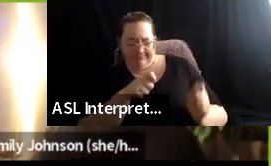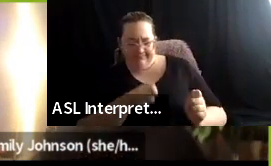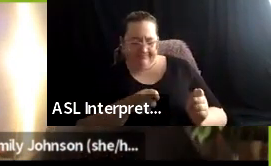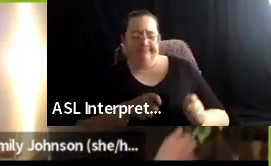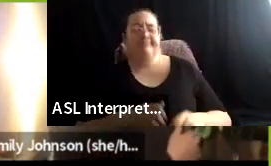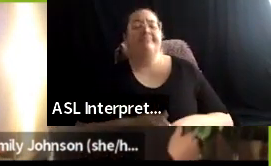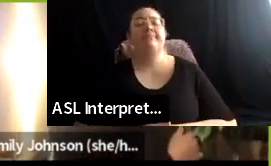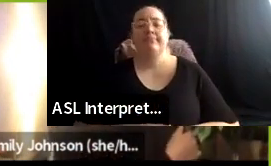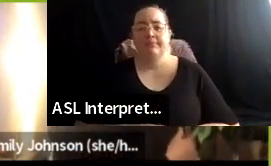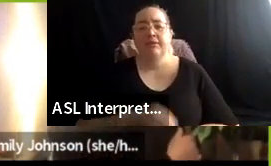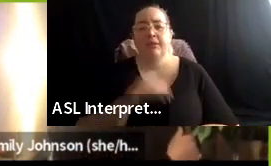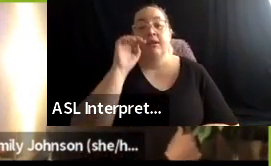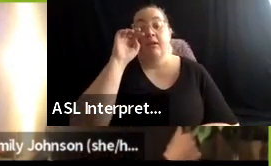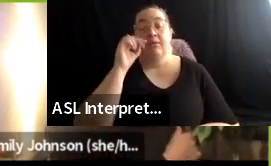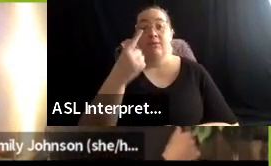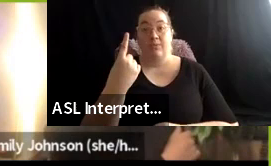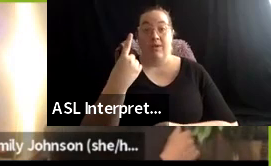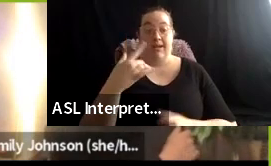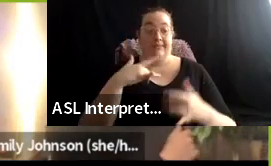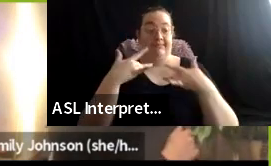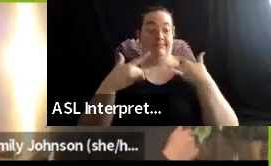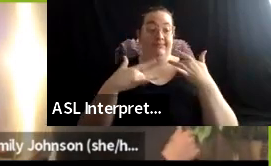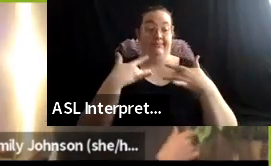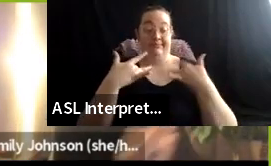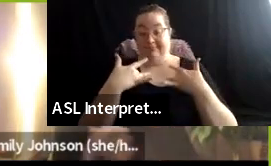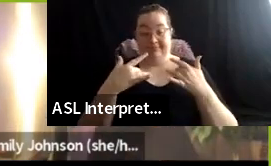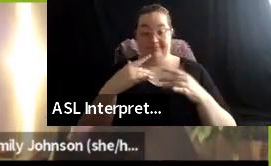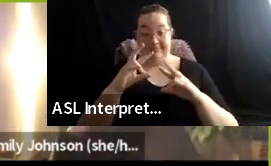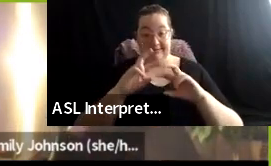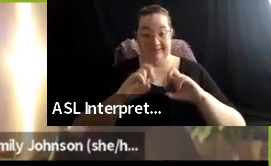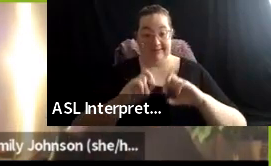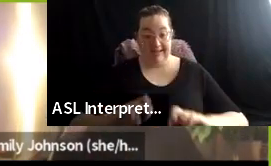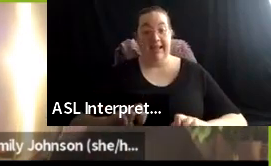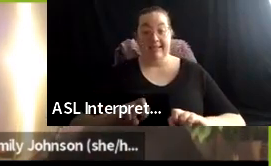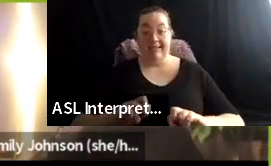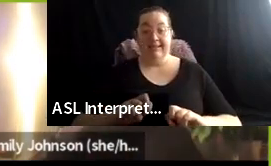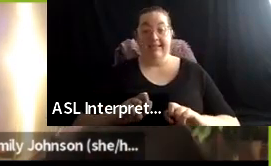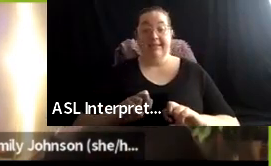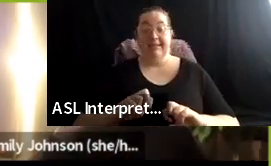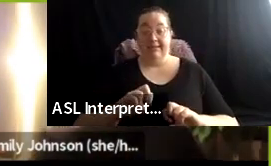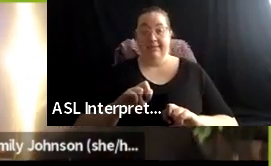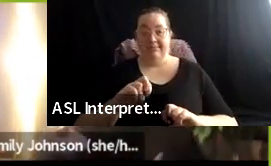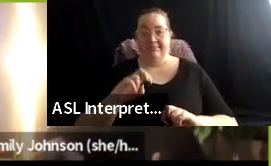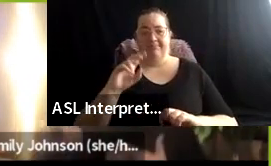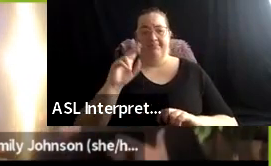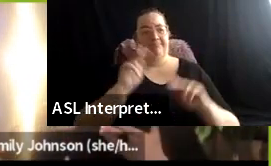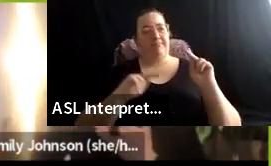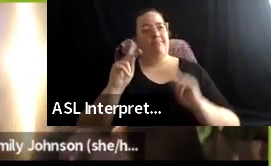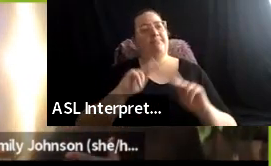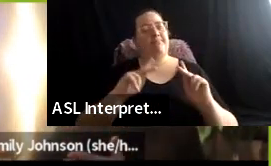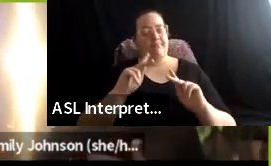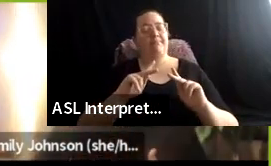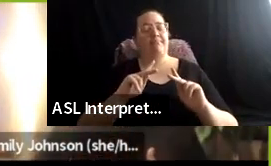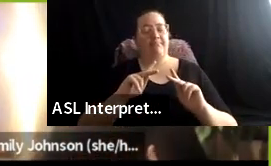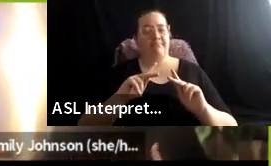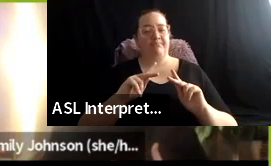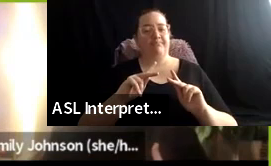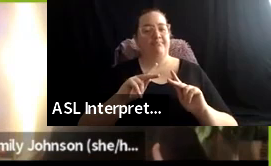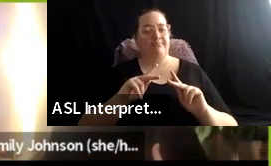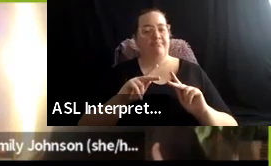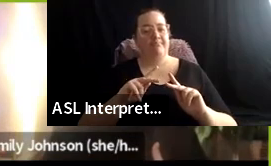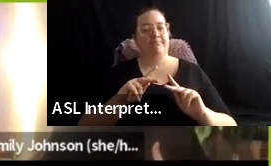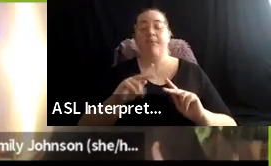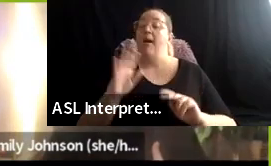really been wonderful to assess, and that, um, Kevin has mentioned is the ways that people are finding, the ways that our partners,